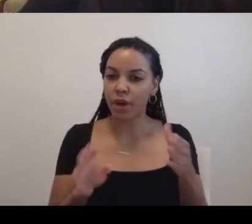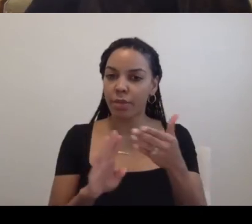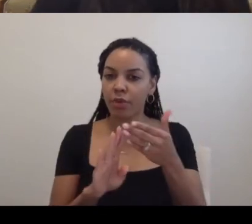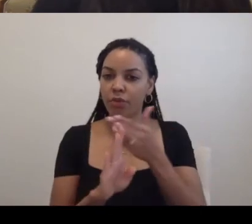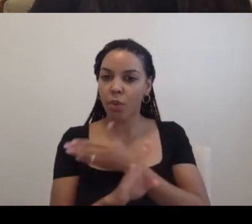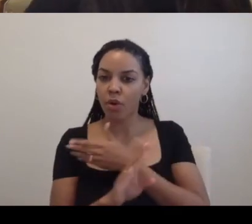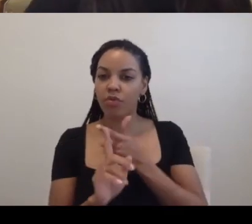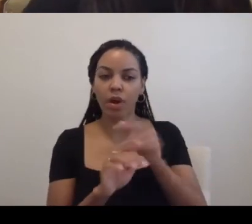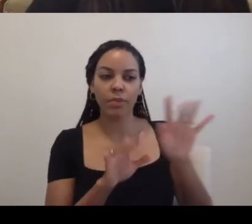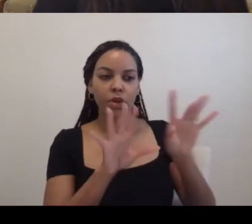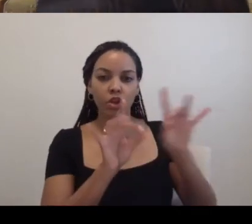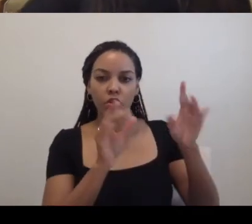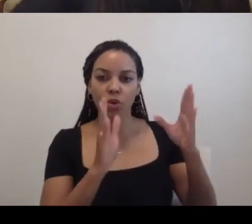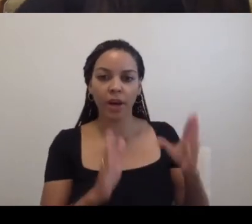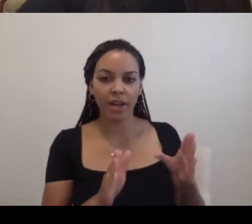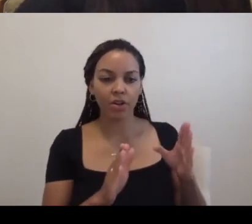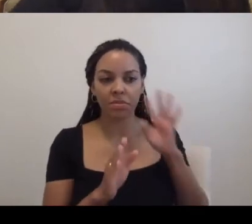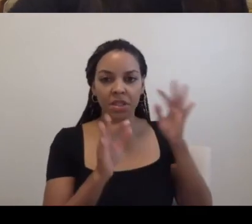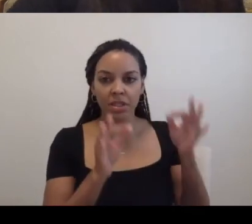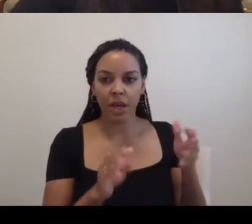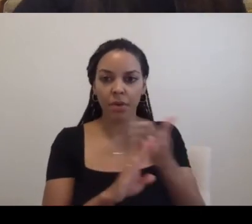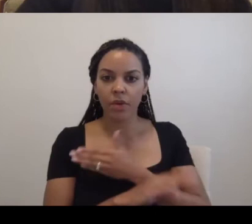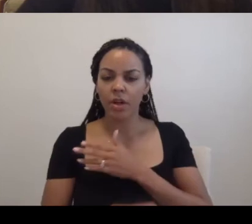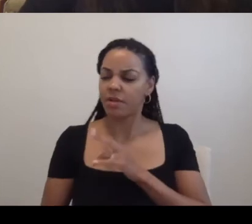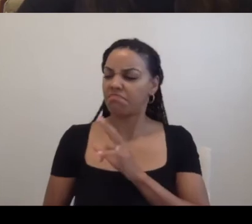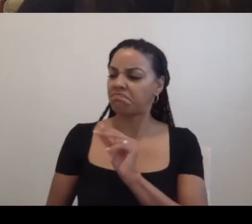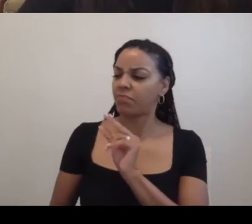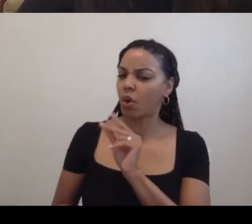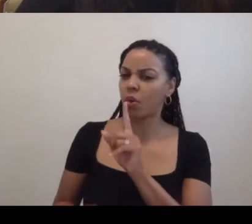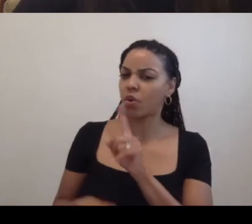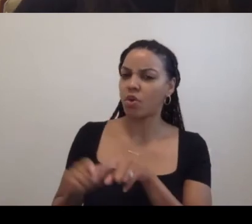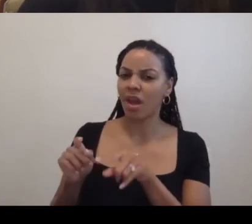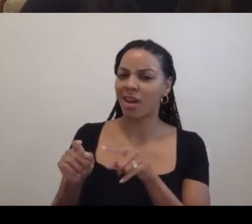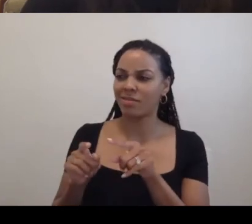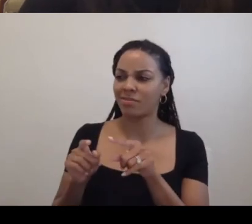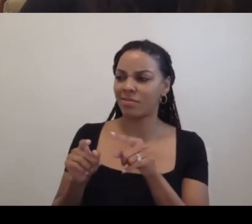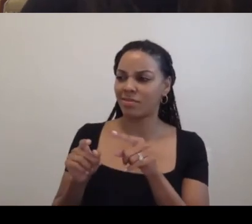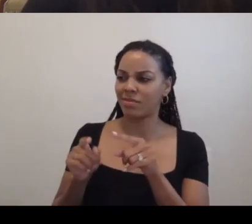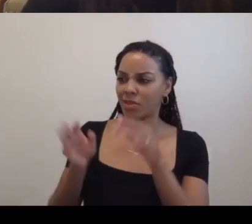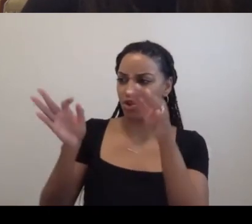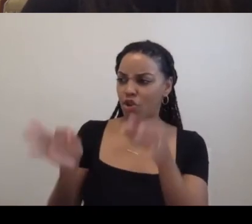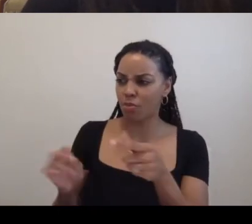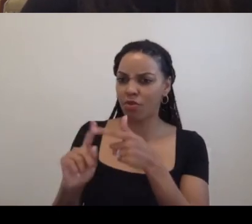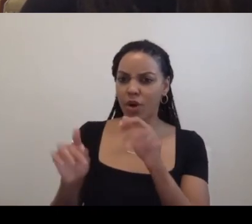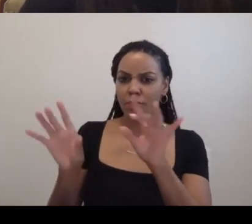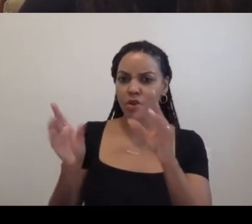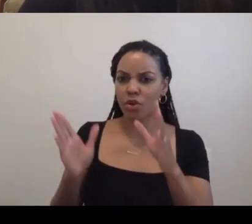by the curators, determined by the curators? No, I don't think it can be determined by the curator because it's a very personal,